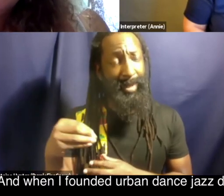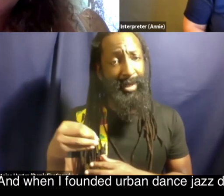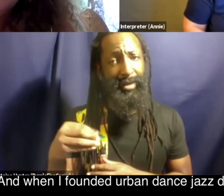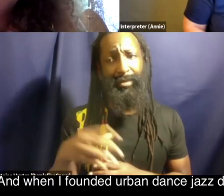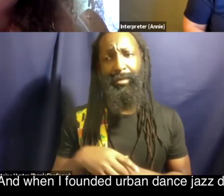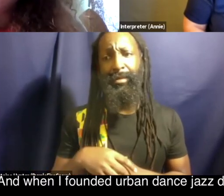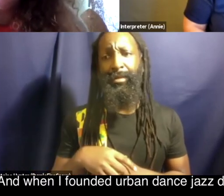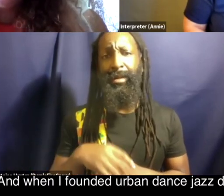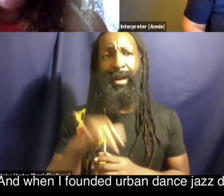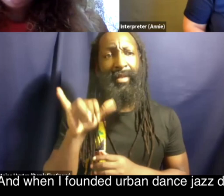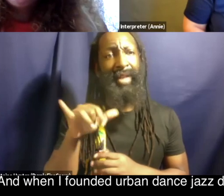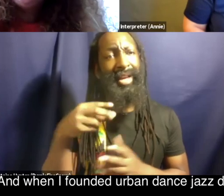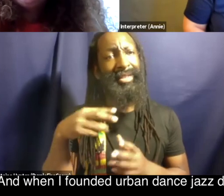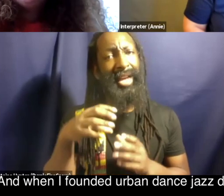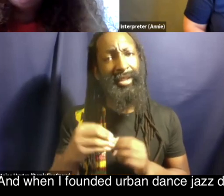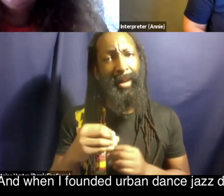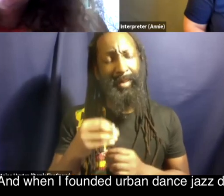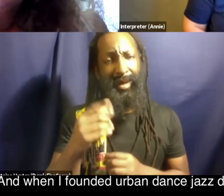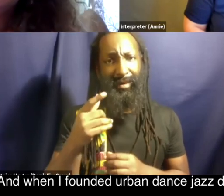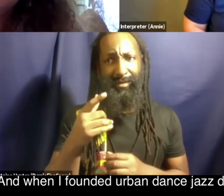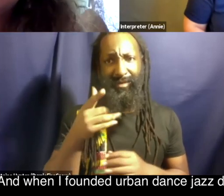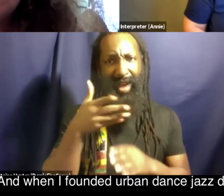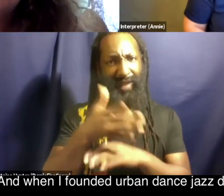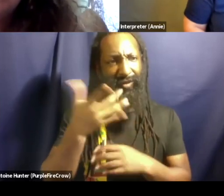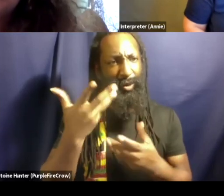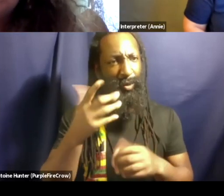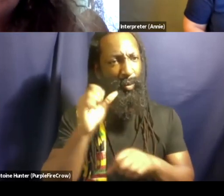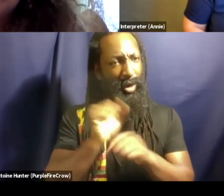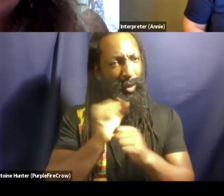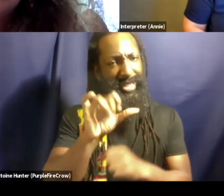i founded urban dance jazz dance company